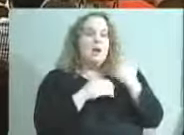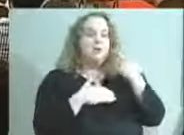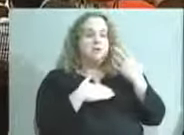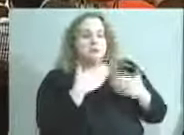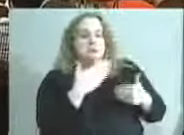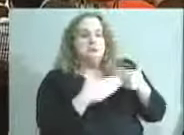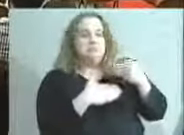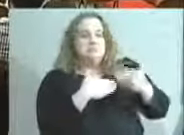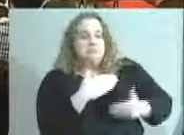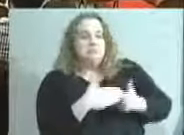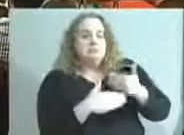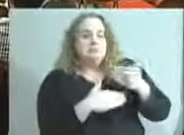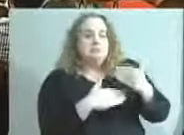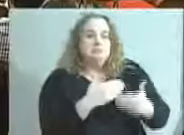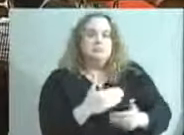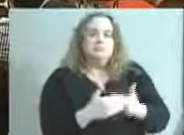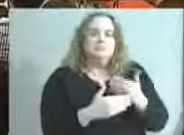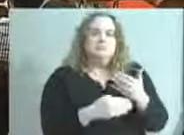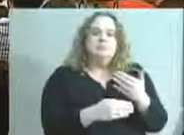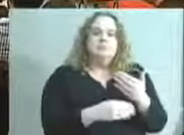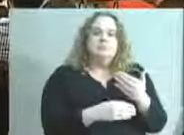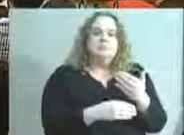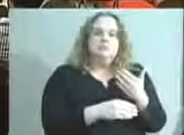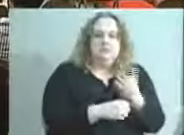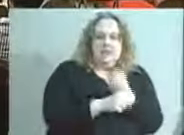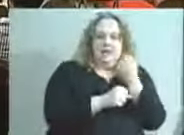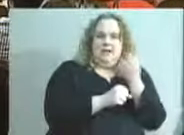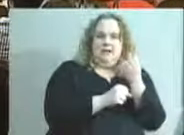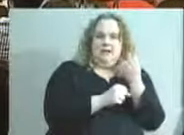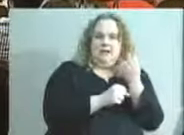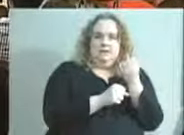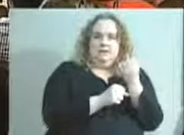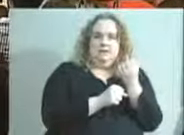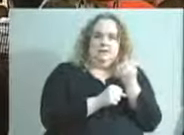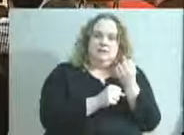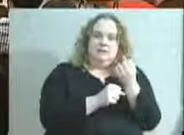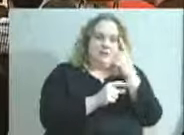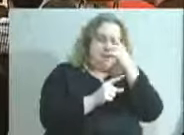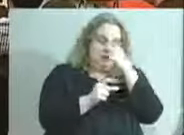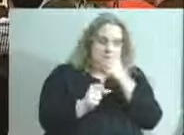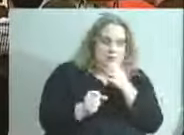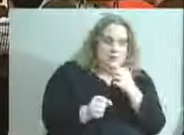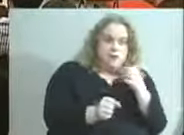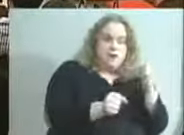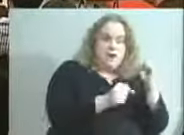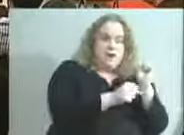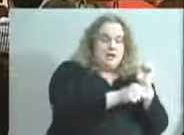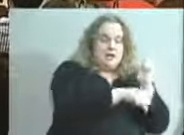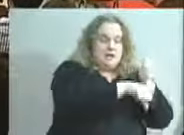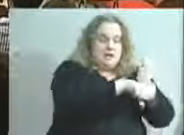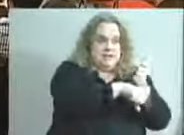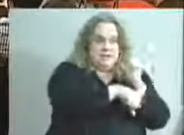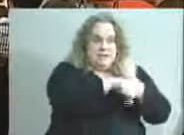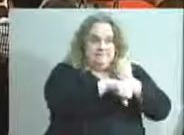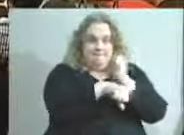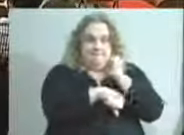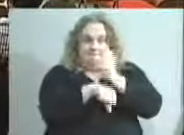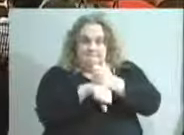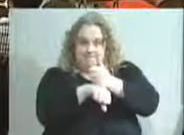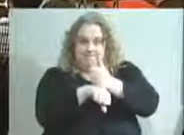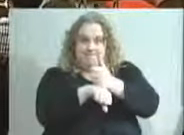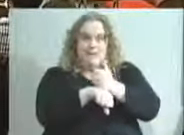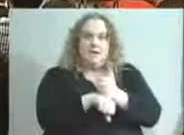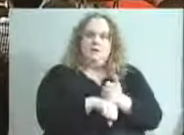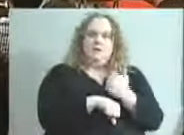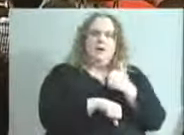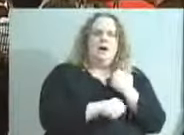into getting the pieces of the strategy into focus. I know we've had a lot of conversation.